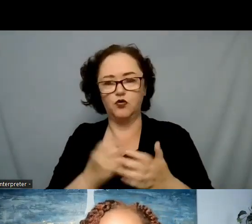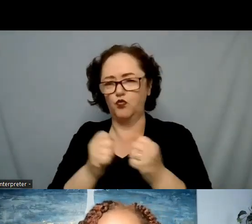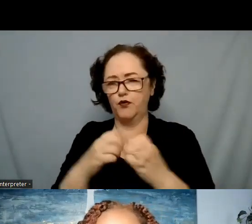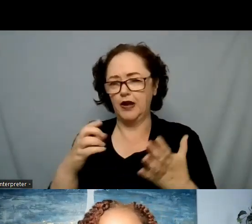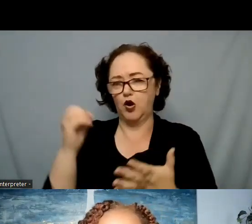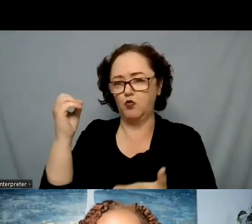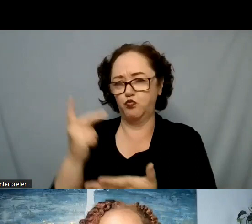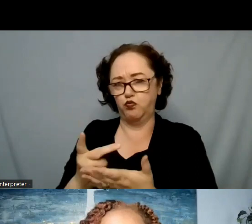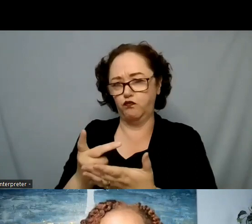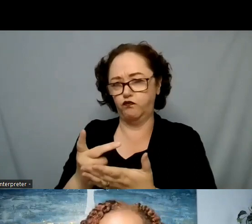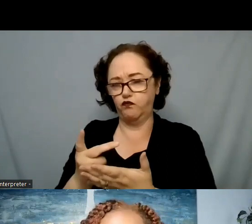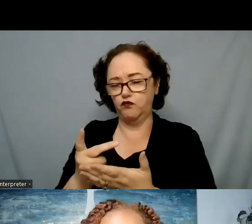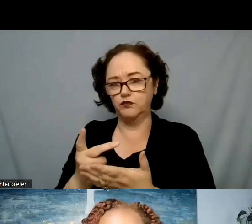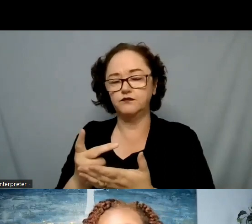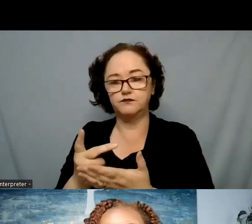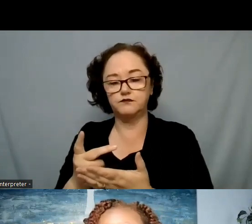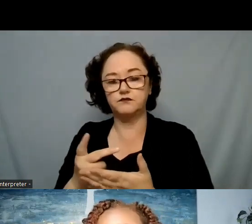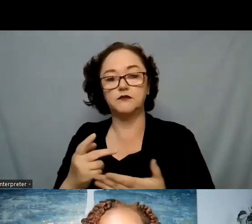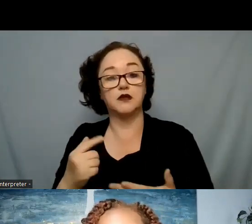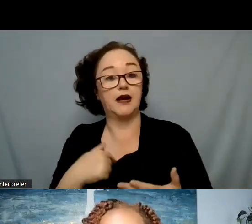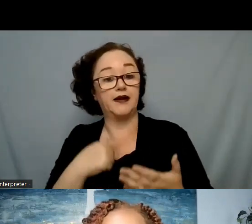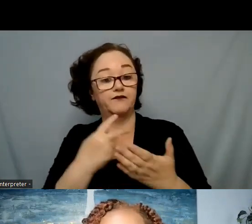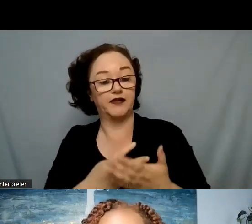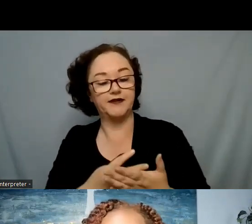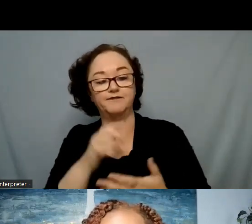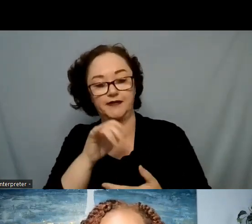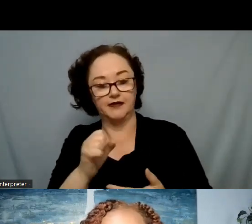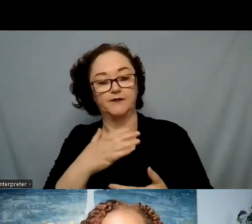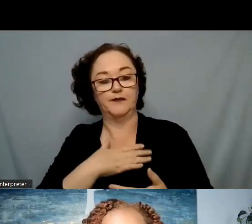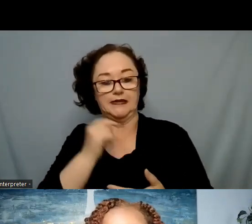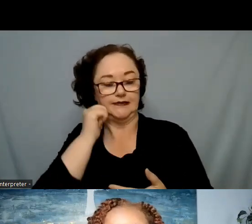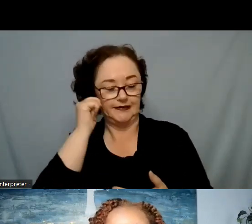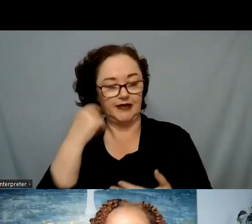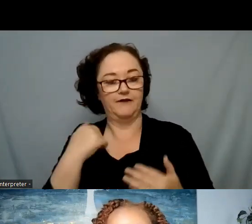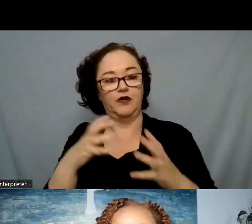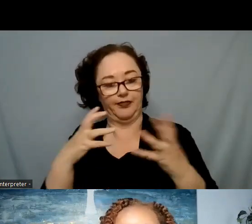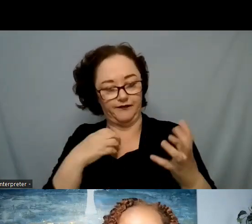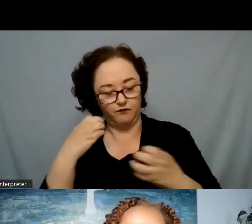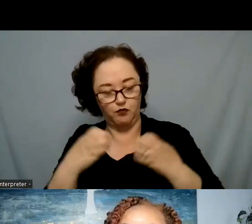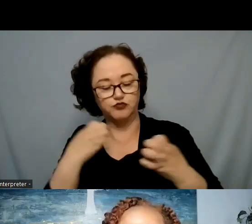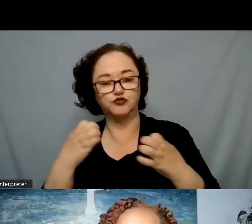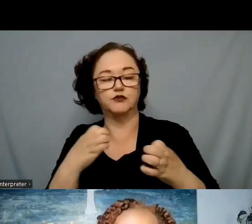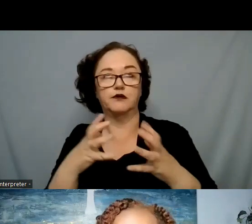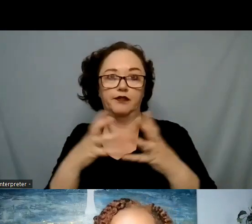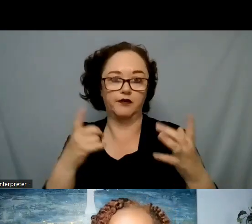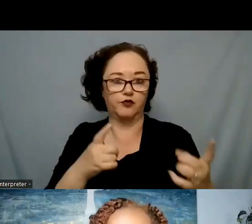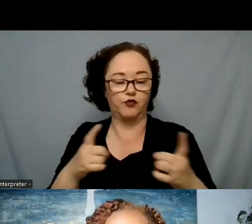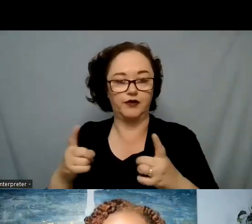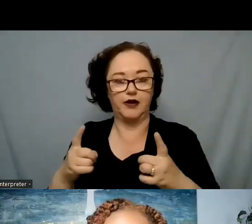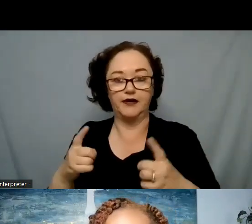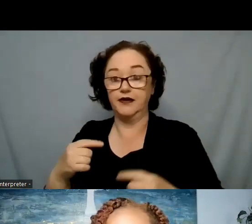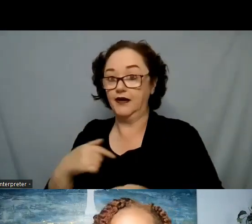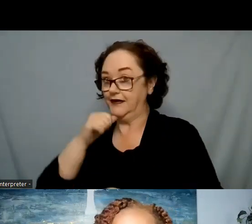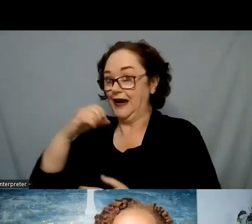that my teen is having a lot of emotions and that there's a lot going on without approving the